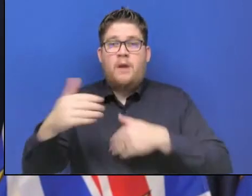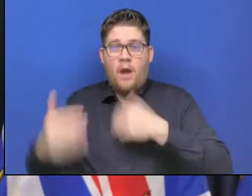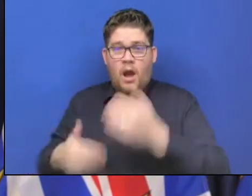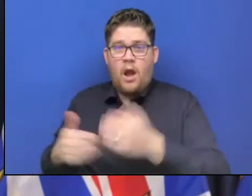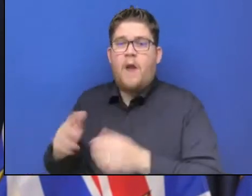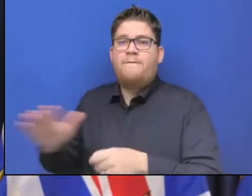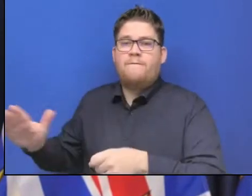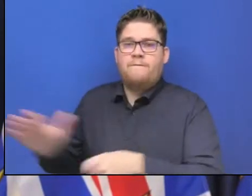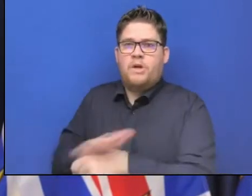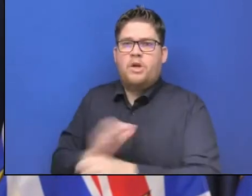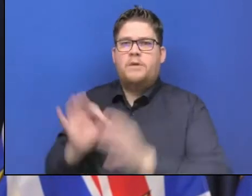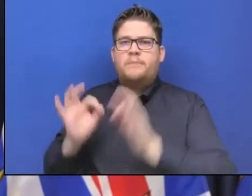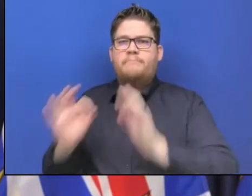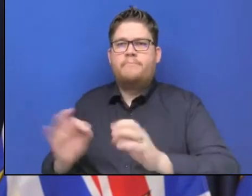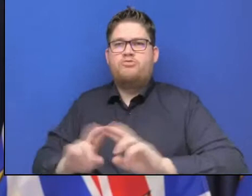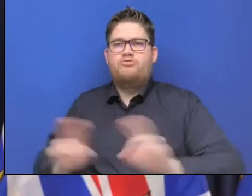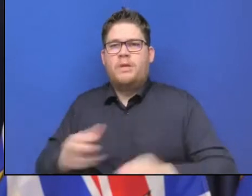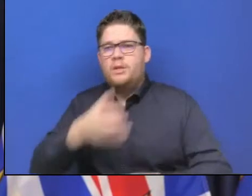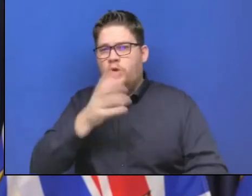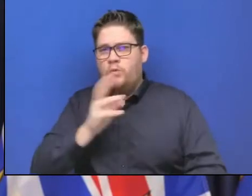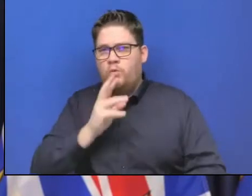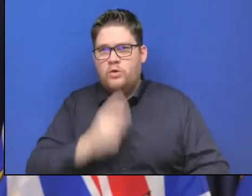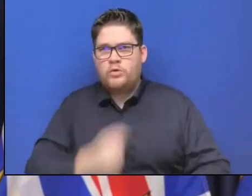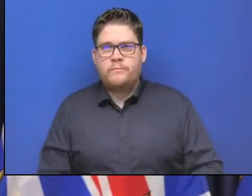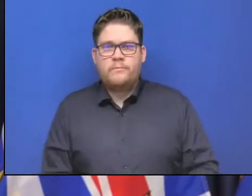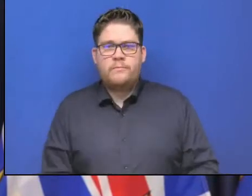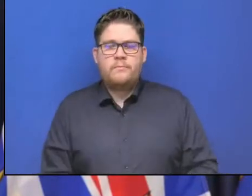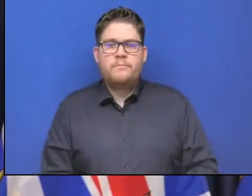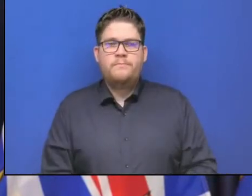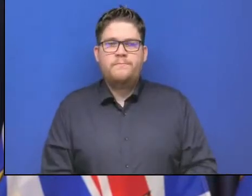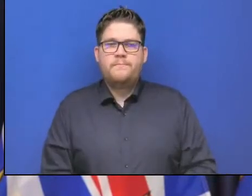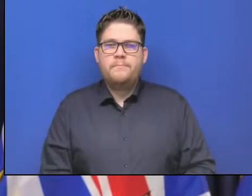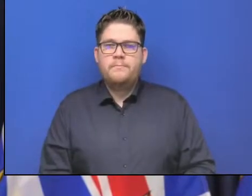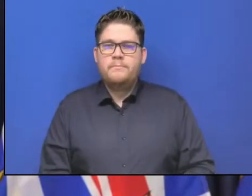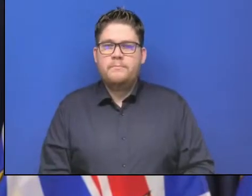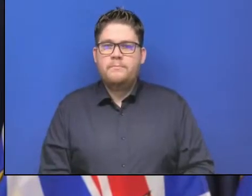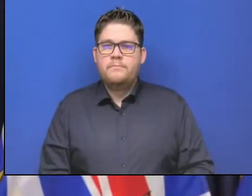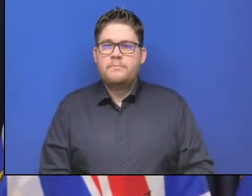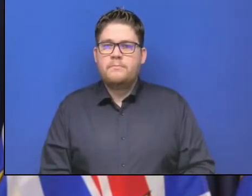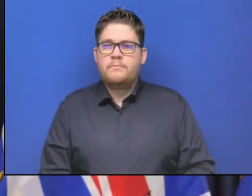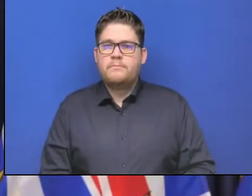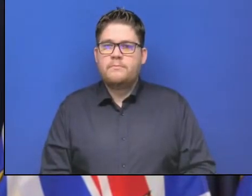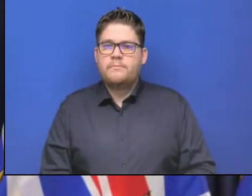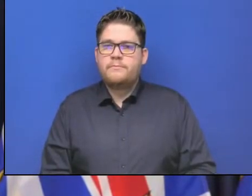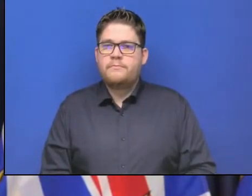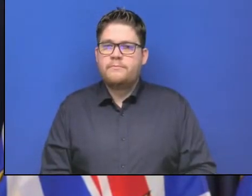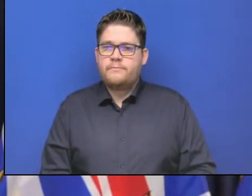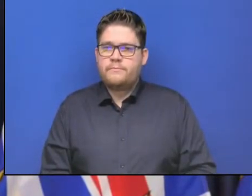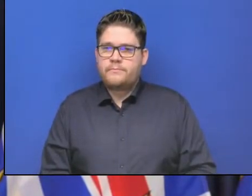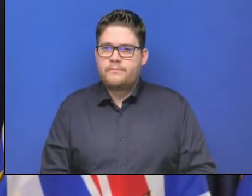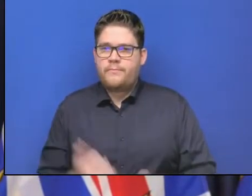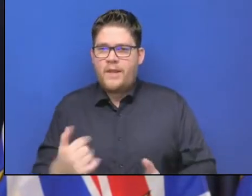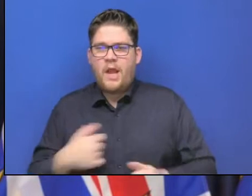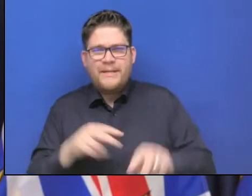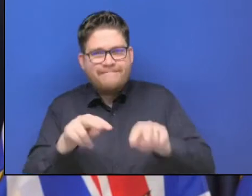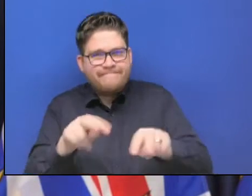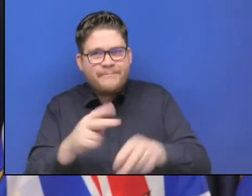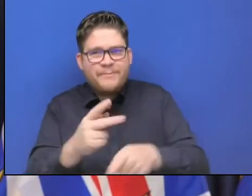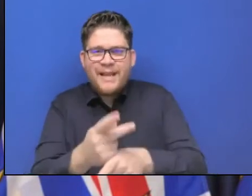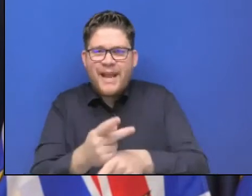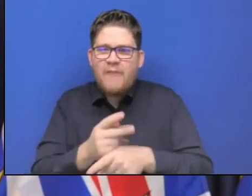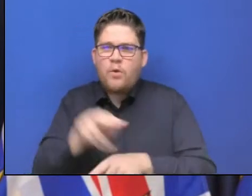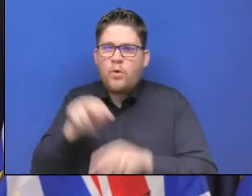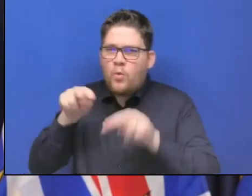for full use. But there is significant attention paid to water quality